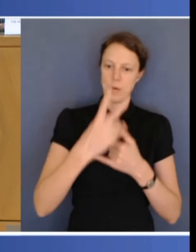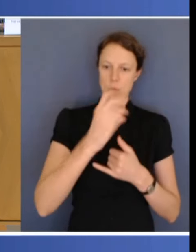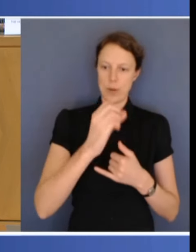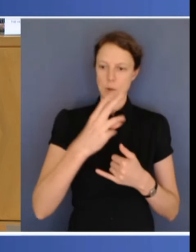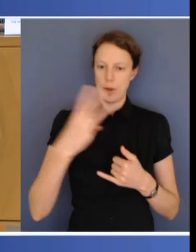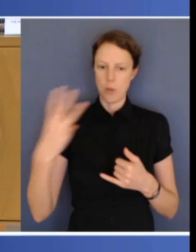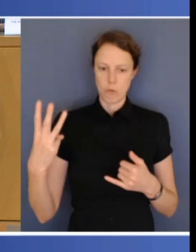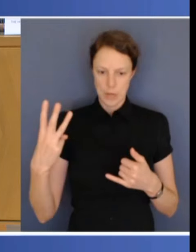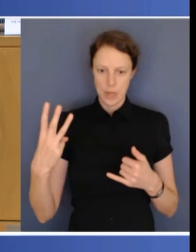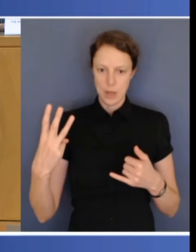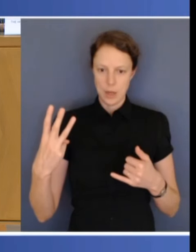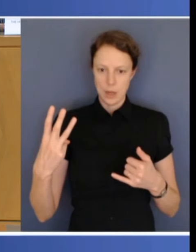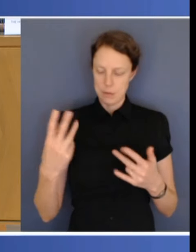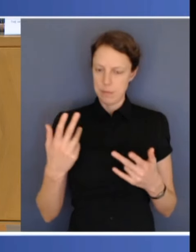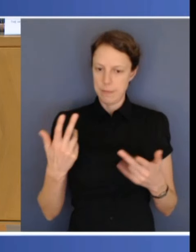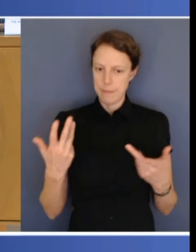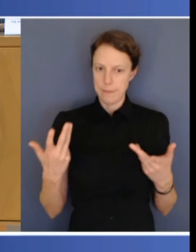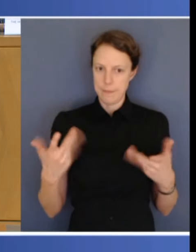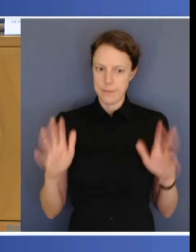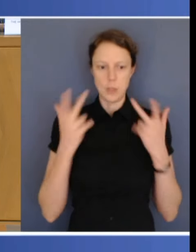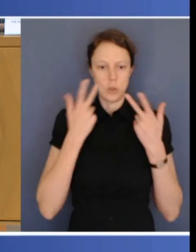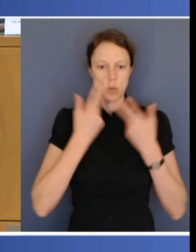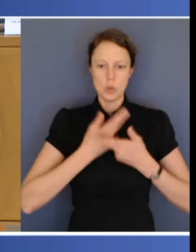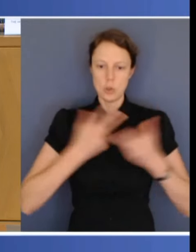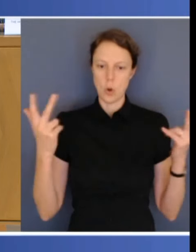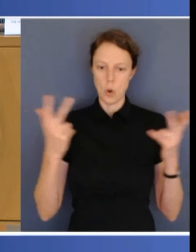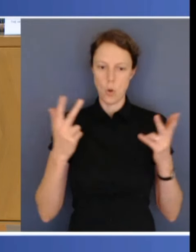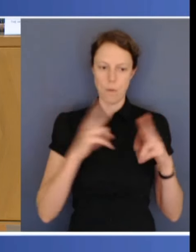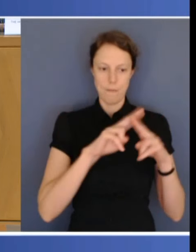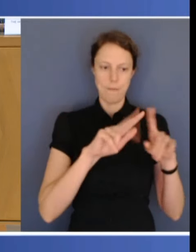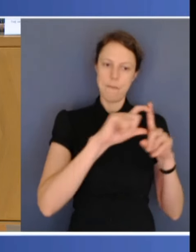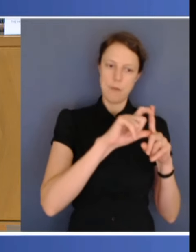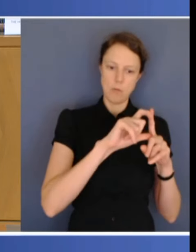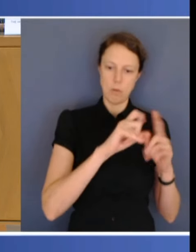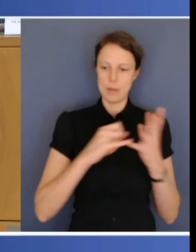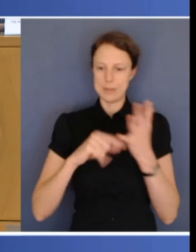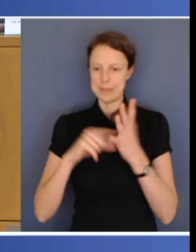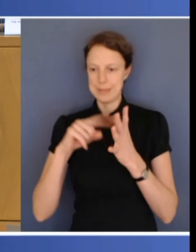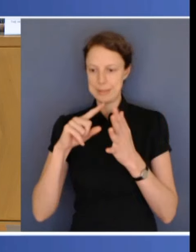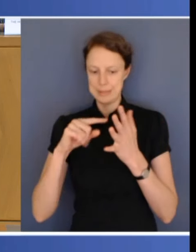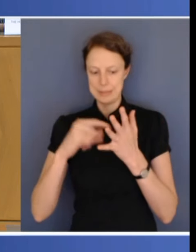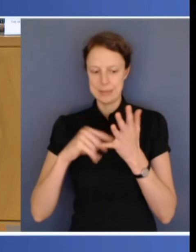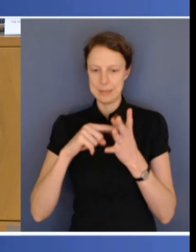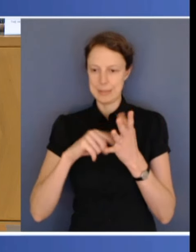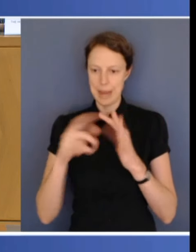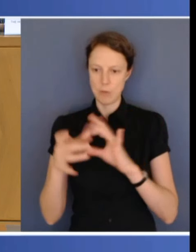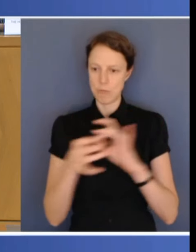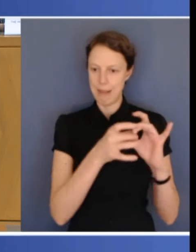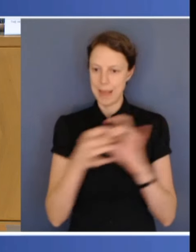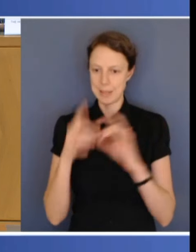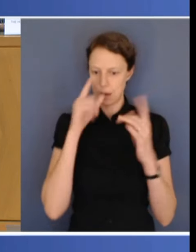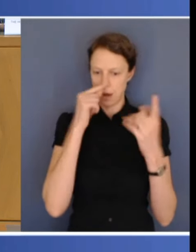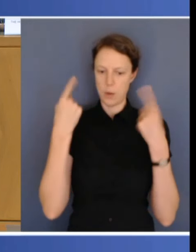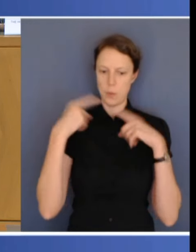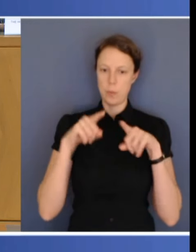showing that federal-state relations can truly be harmonised and harnessed in a way